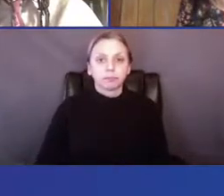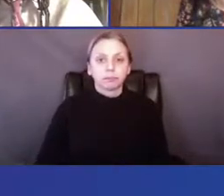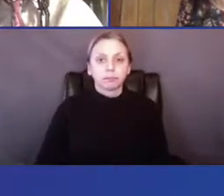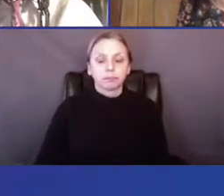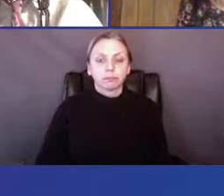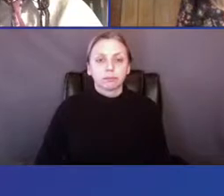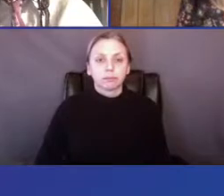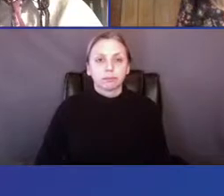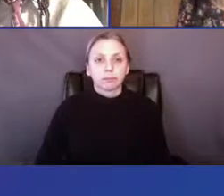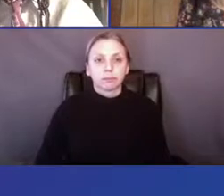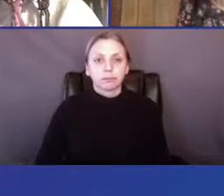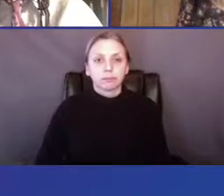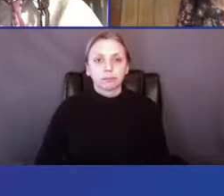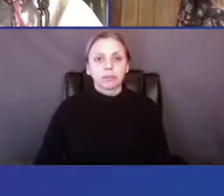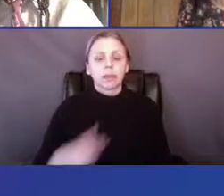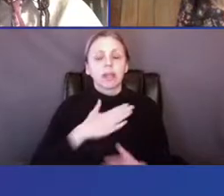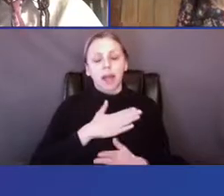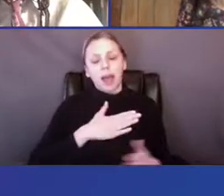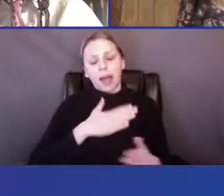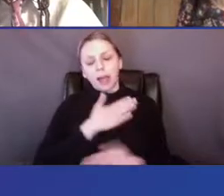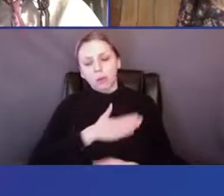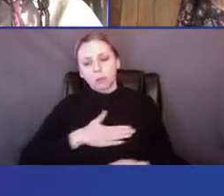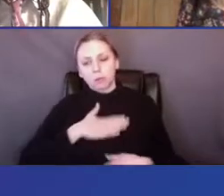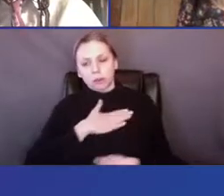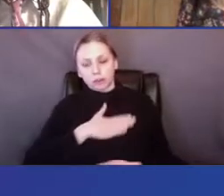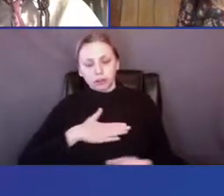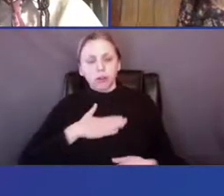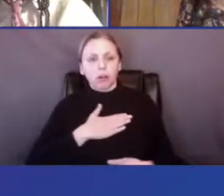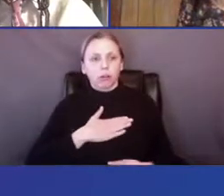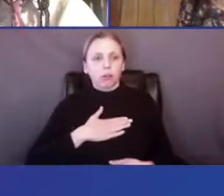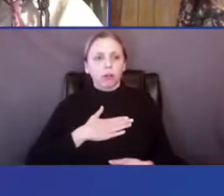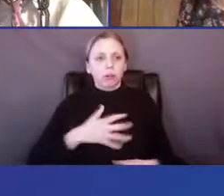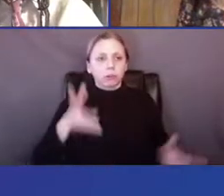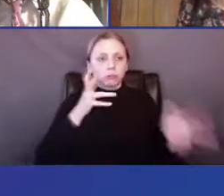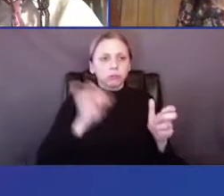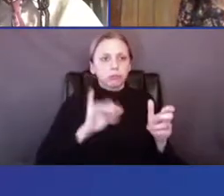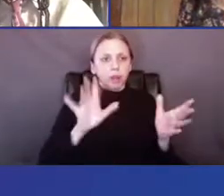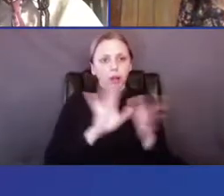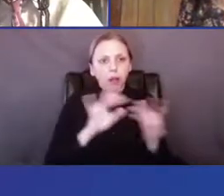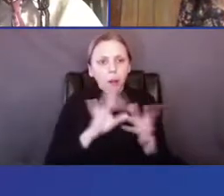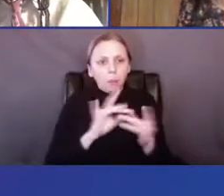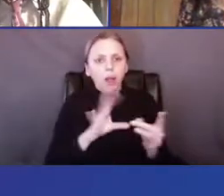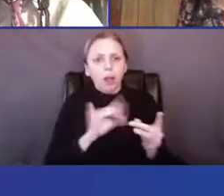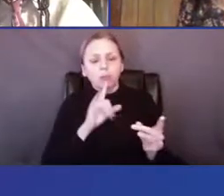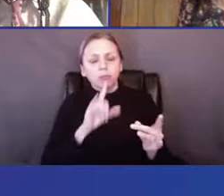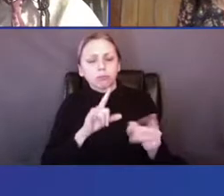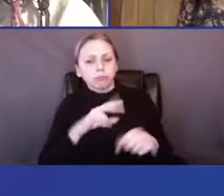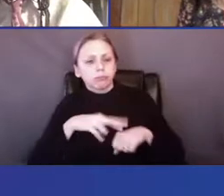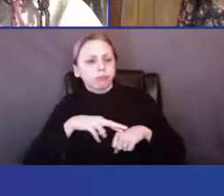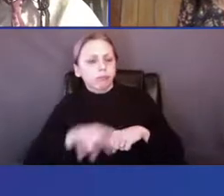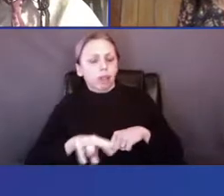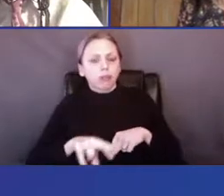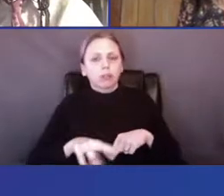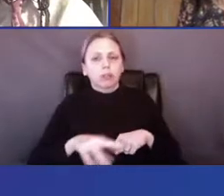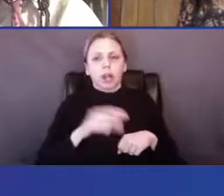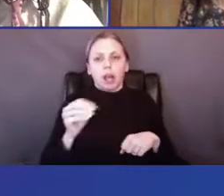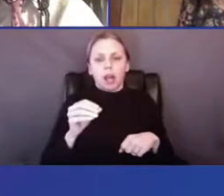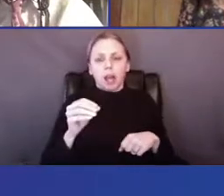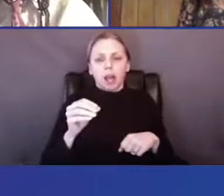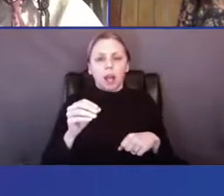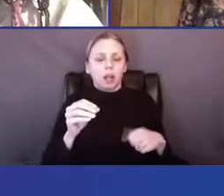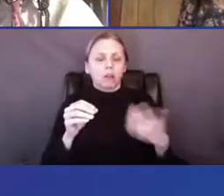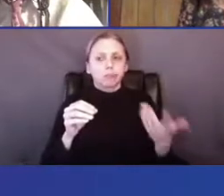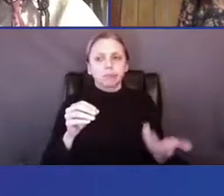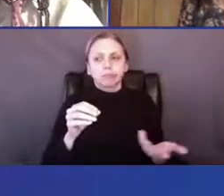appreciated hearing, uh, these comments and reflect, uh, reflections, and I'm just